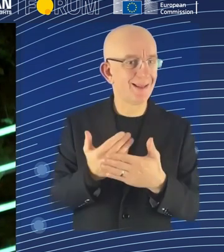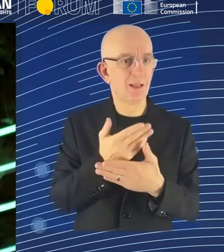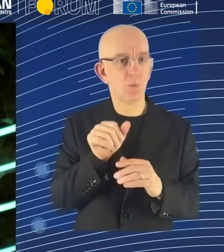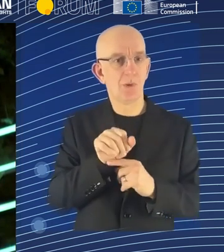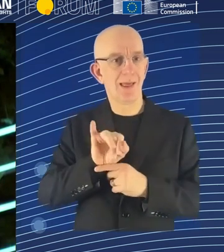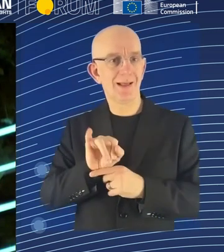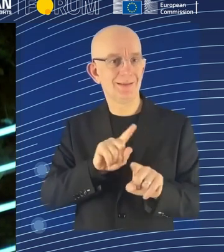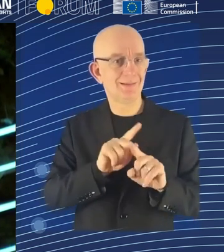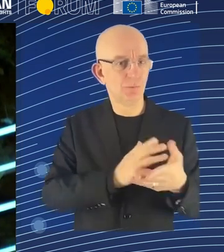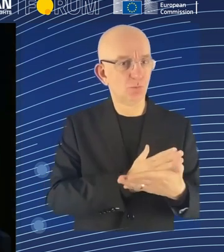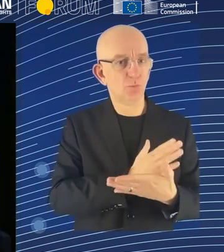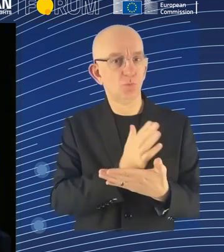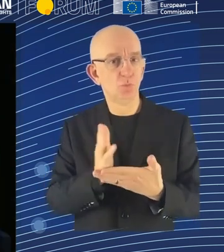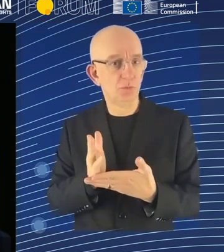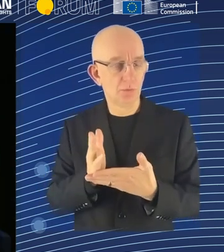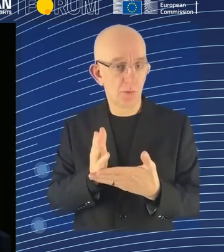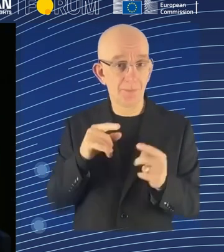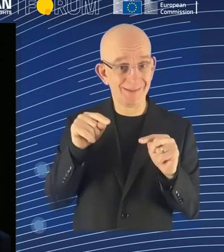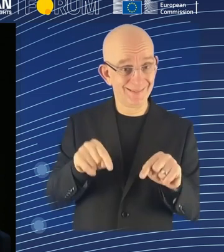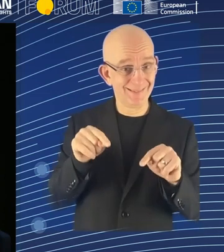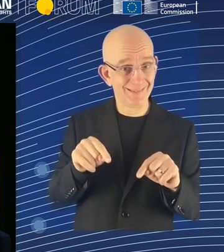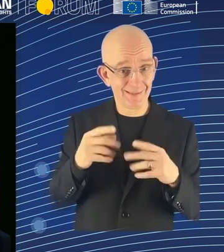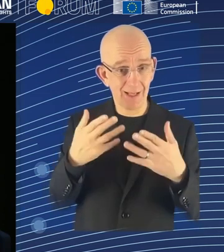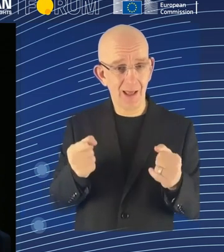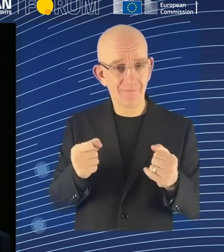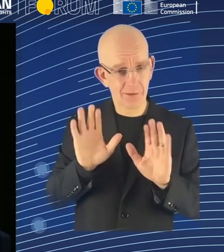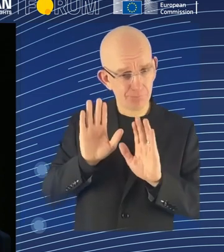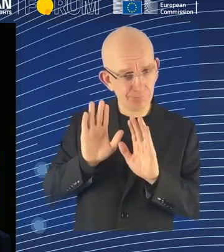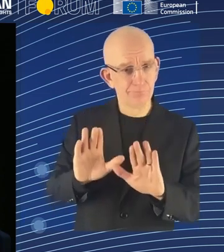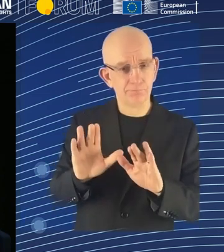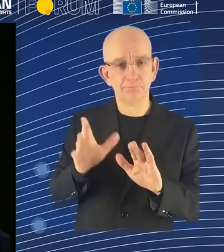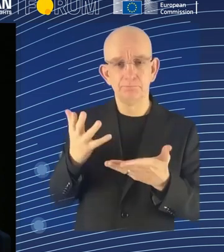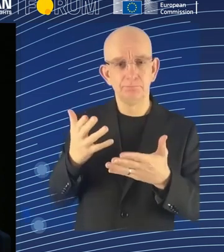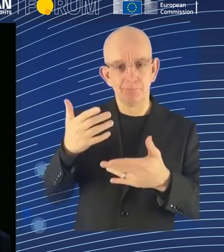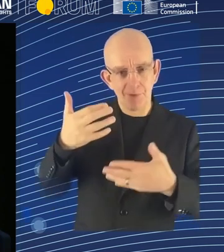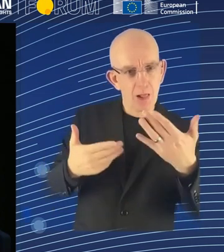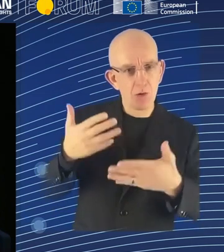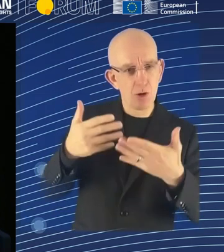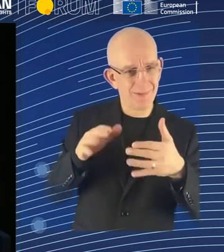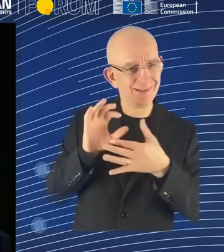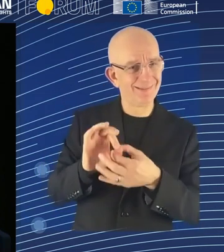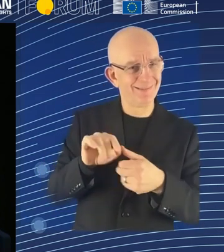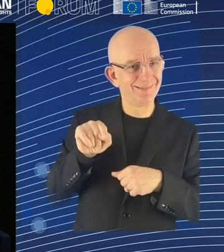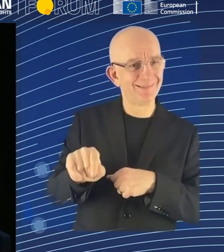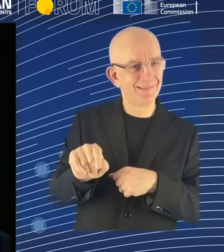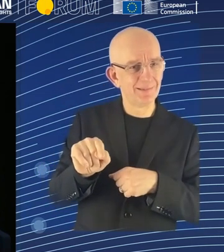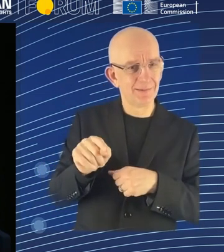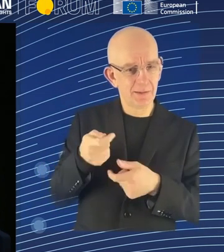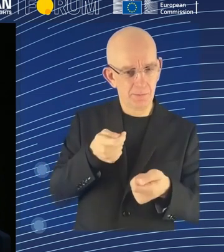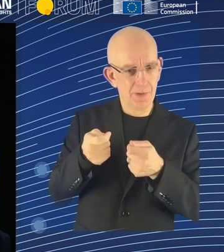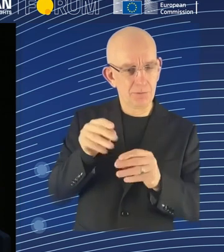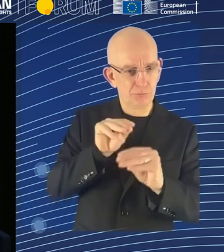of a challenge to deal with. There's also this question online on the Slido about the redistribution of gains. think